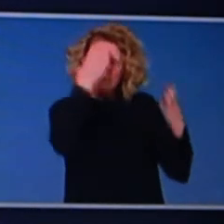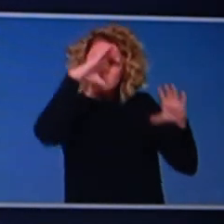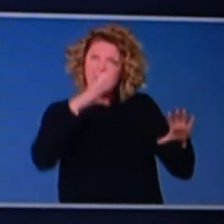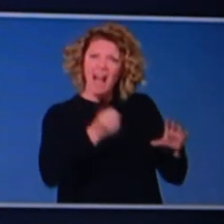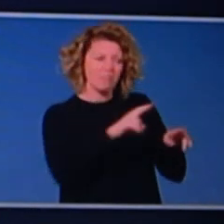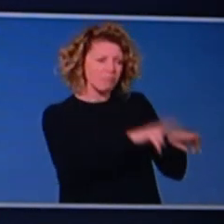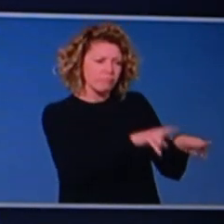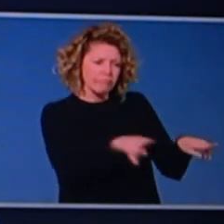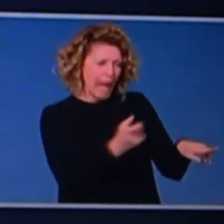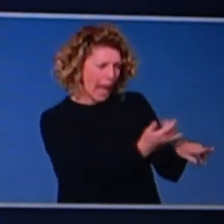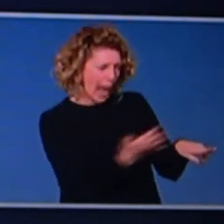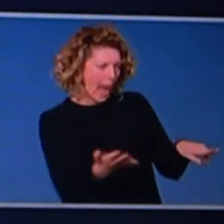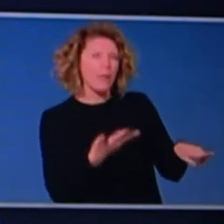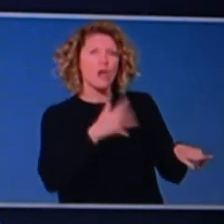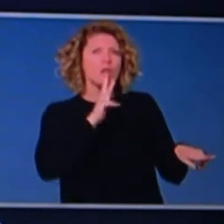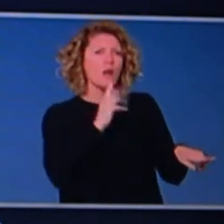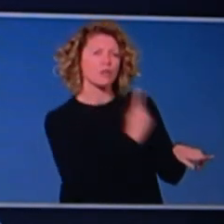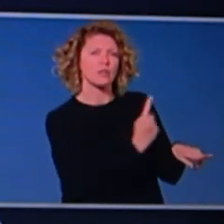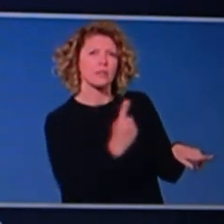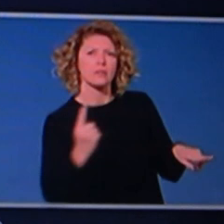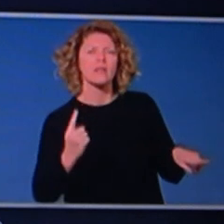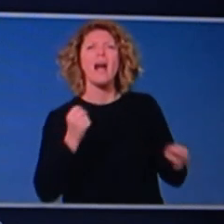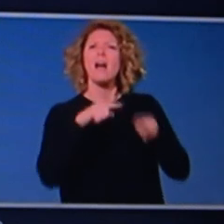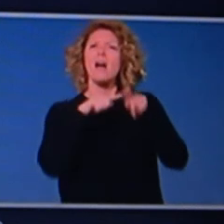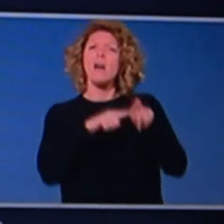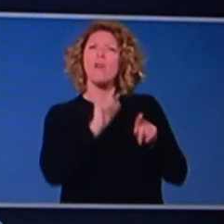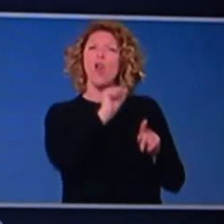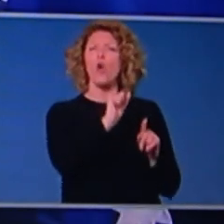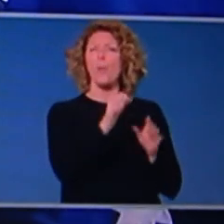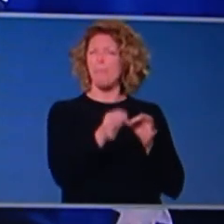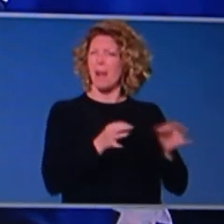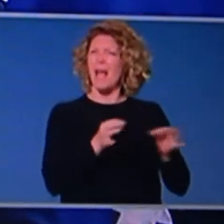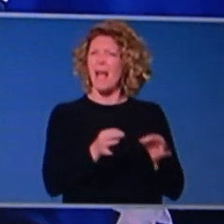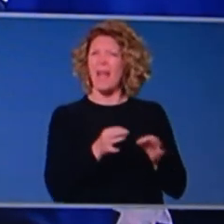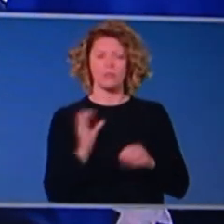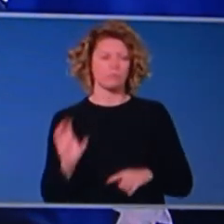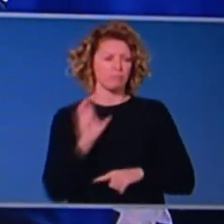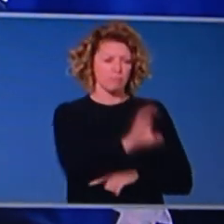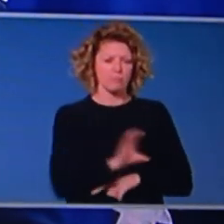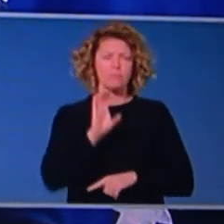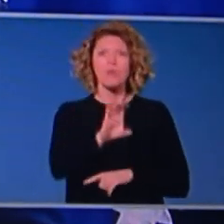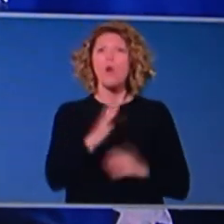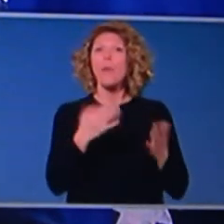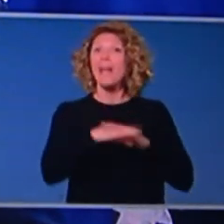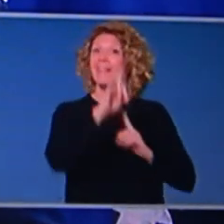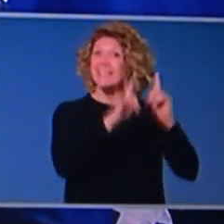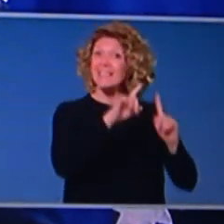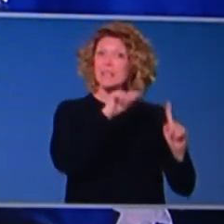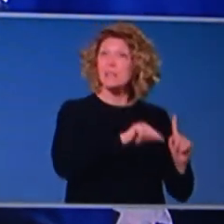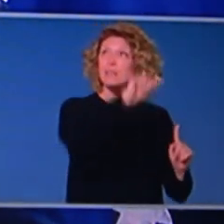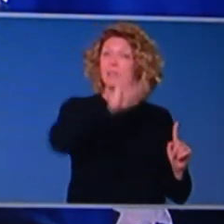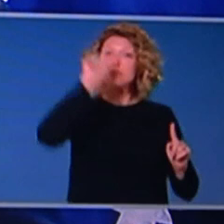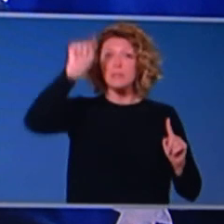in residential codes, MMM1, Monash Model 1. So that's effectively metropolitan areas. And those in